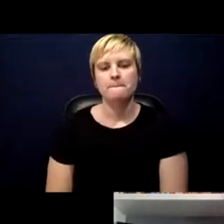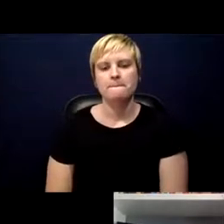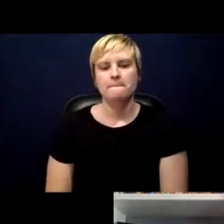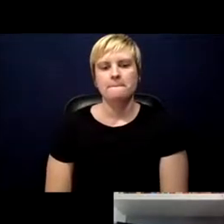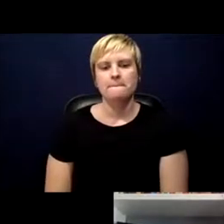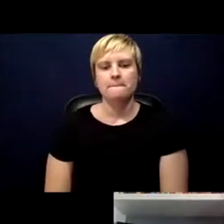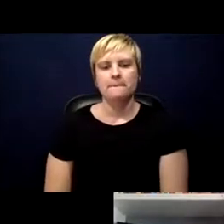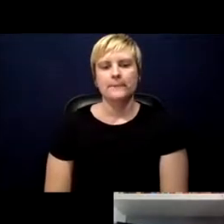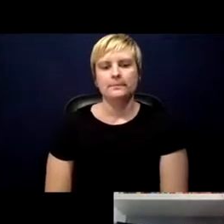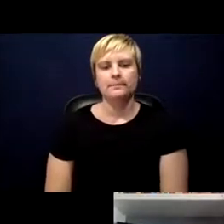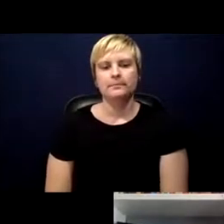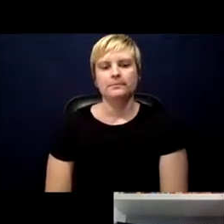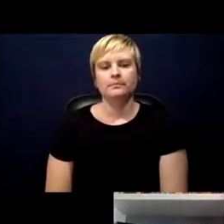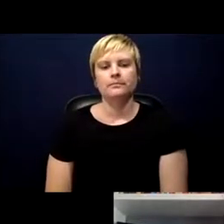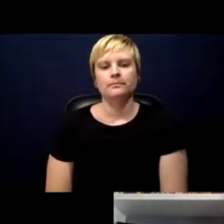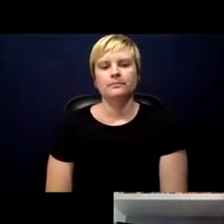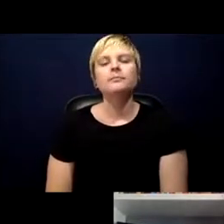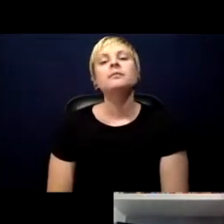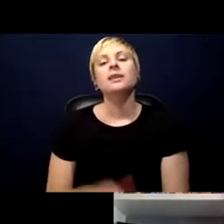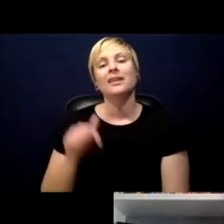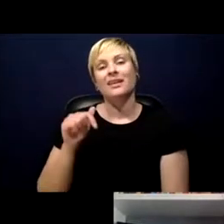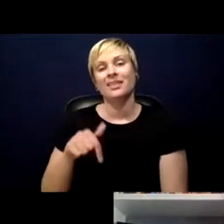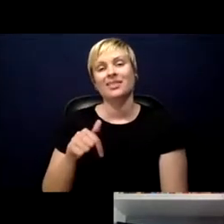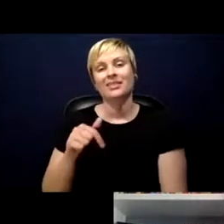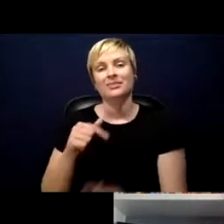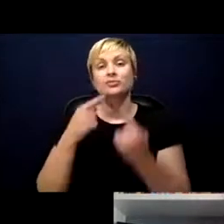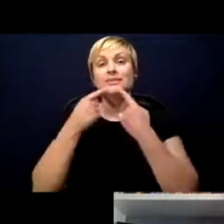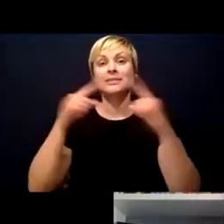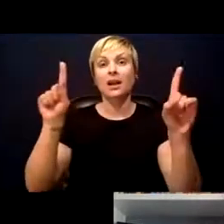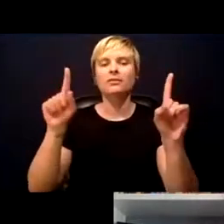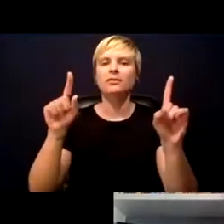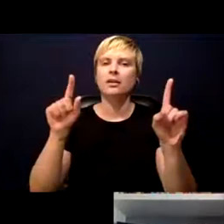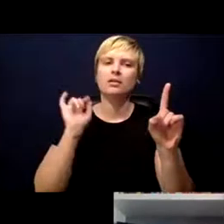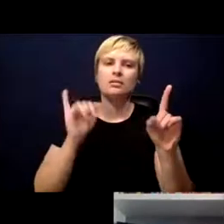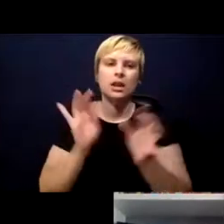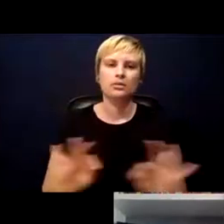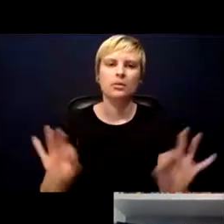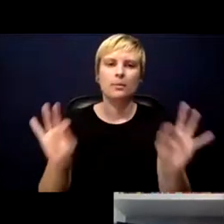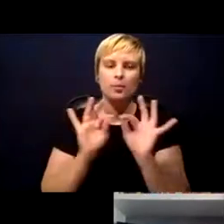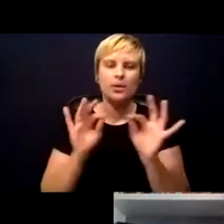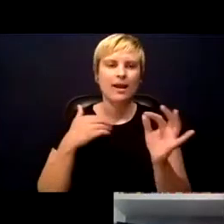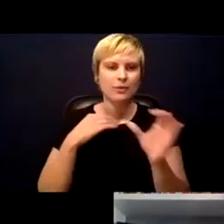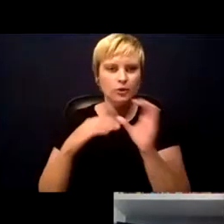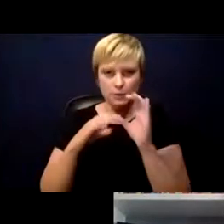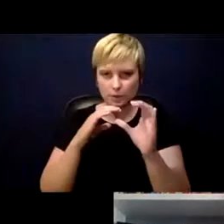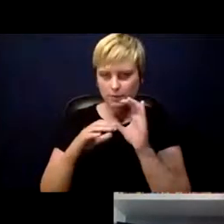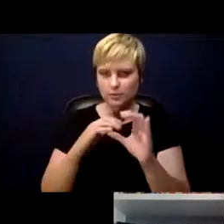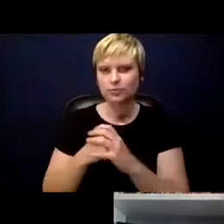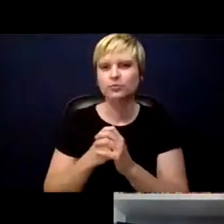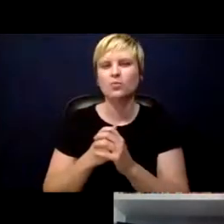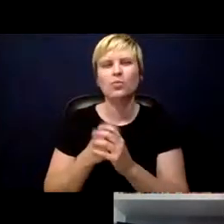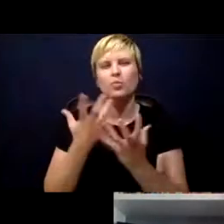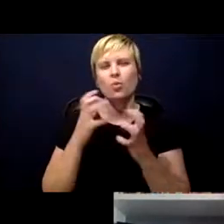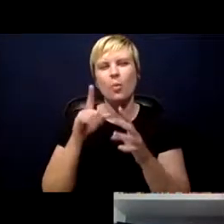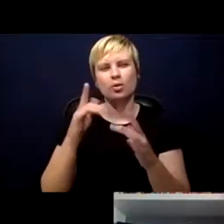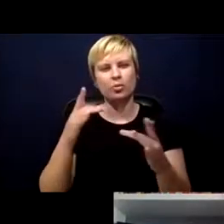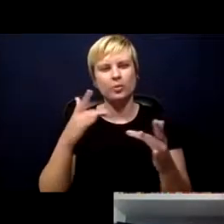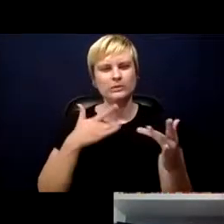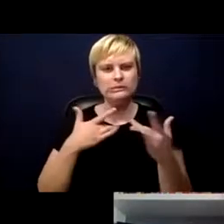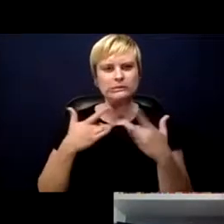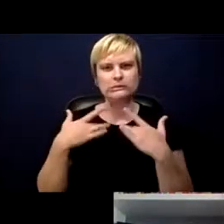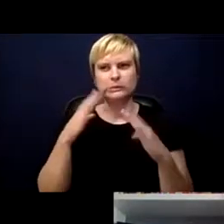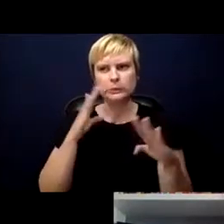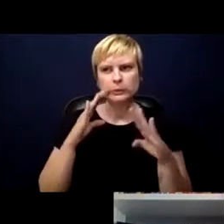for this to be successful, for us to be able to have open communication. So we don't want you to be worried if someone does reach out to you.